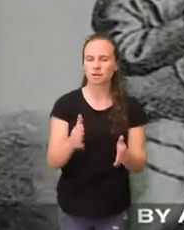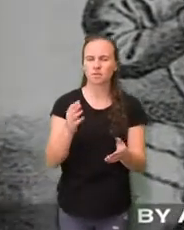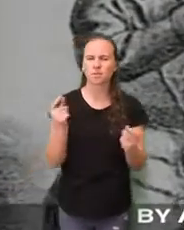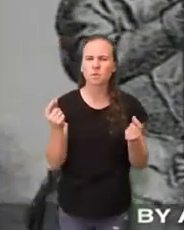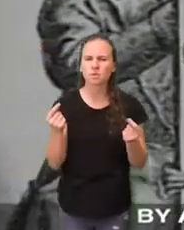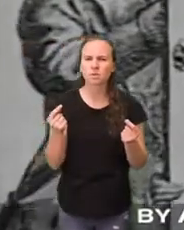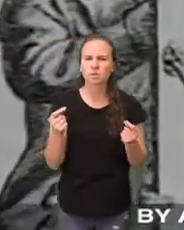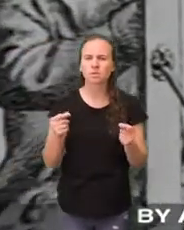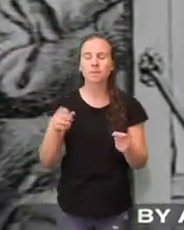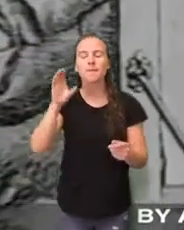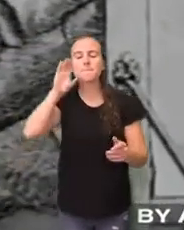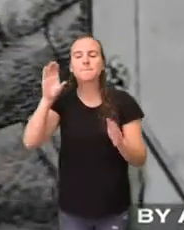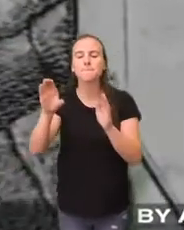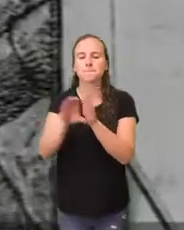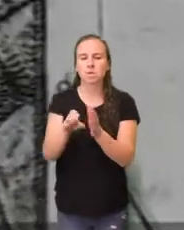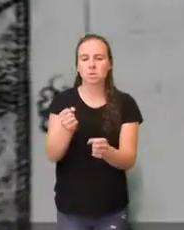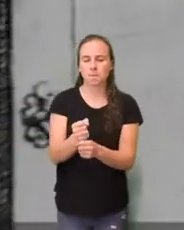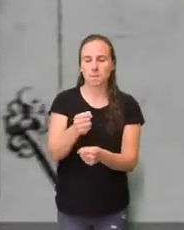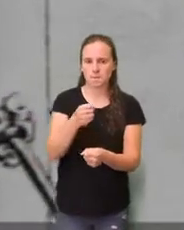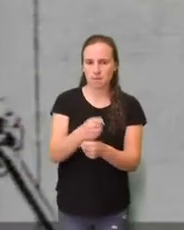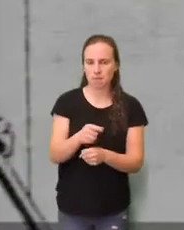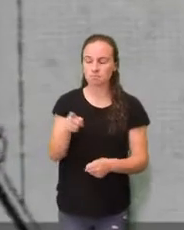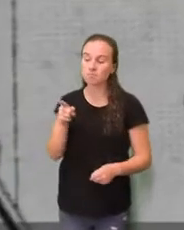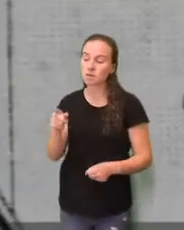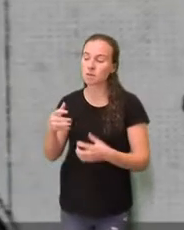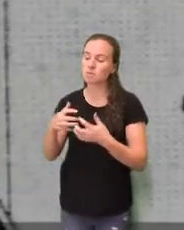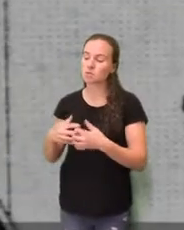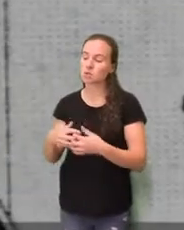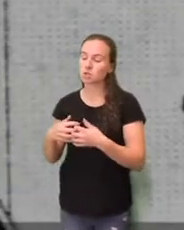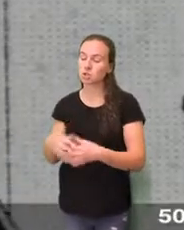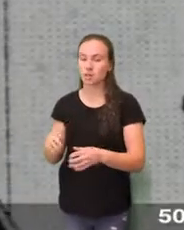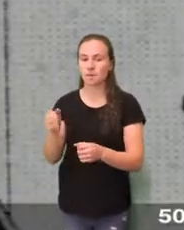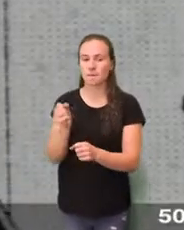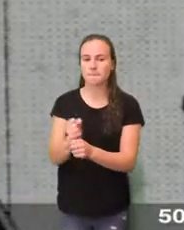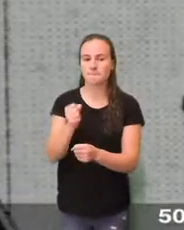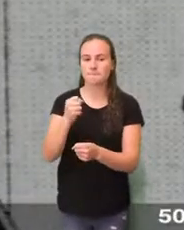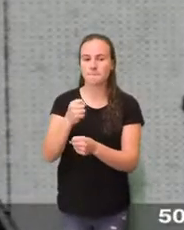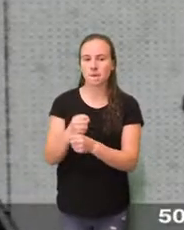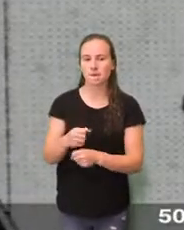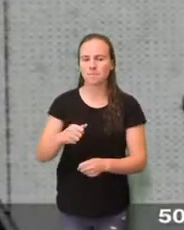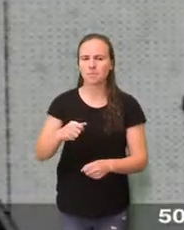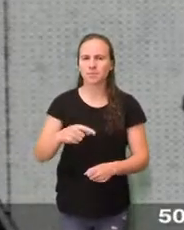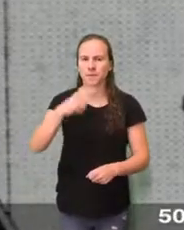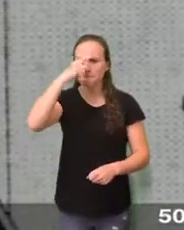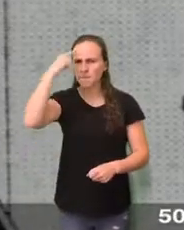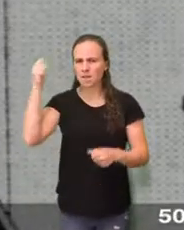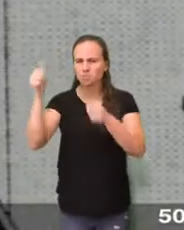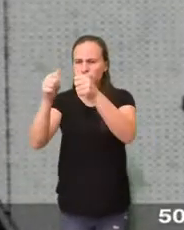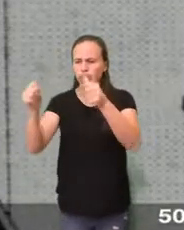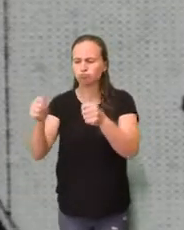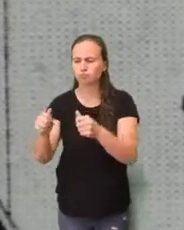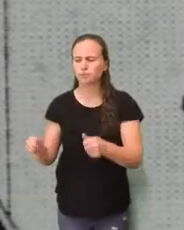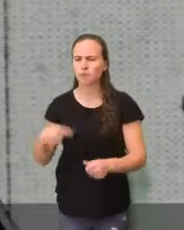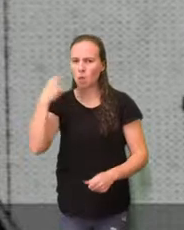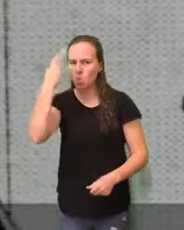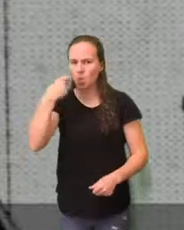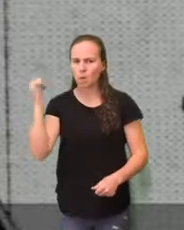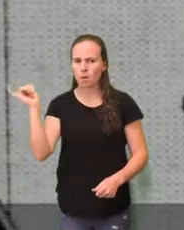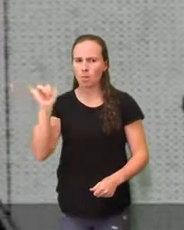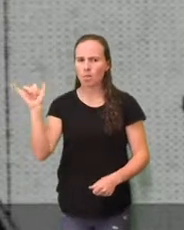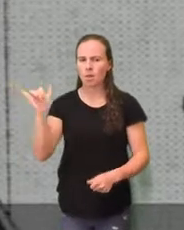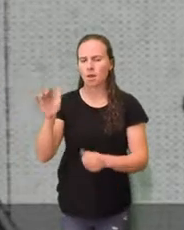apparatus which produces an exact silhouette of a person's features. Fifty years before the invention of photography,